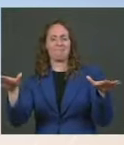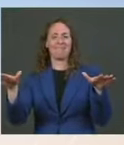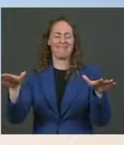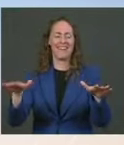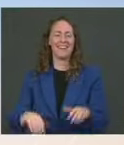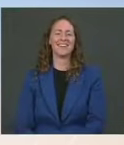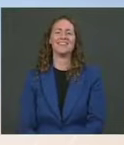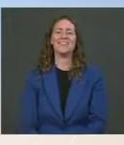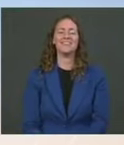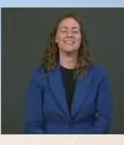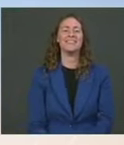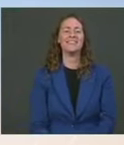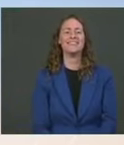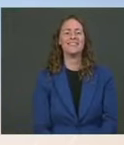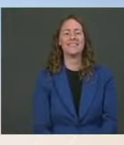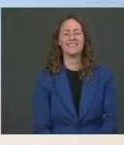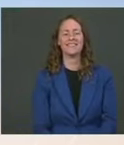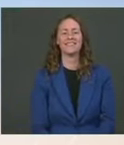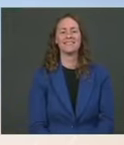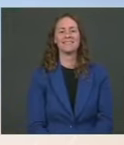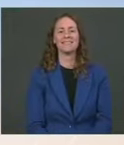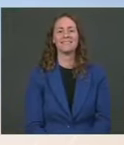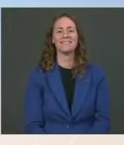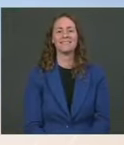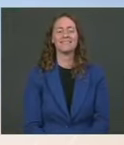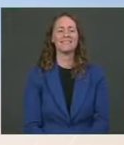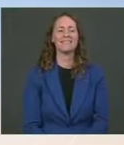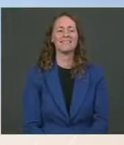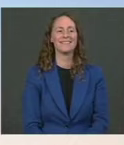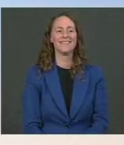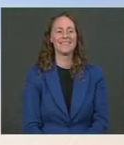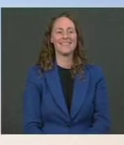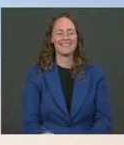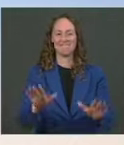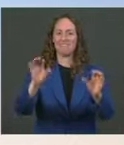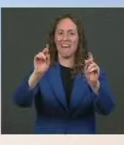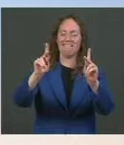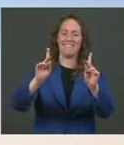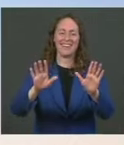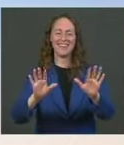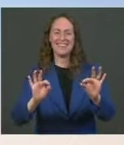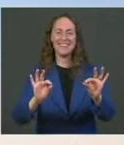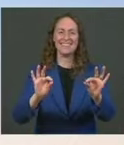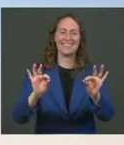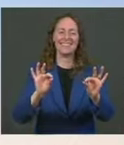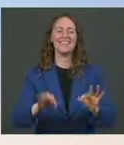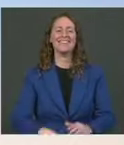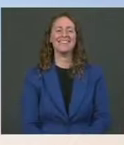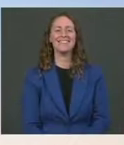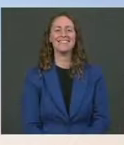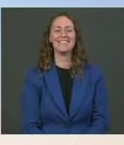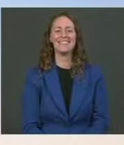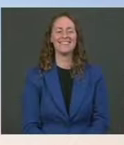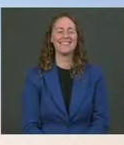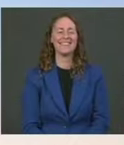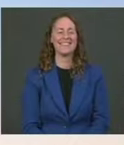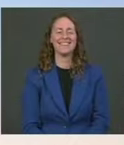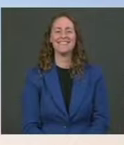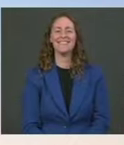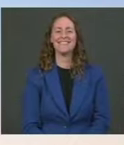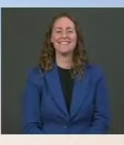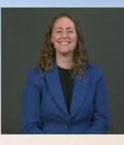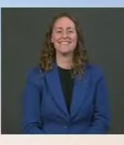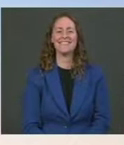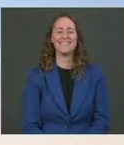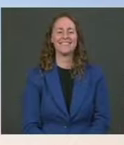My phone has something to say about that. Ms. Okay, it's okay. No worries. Thanks, Jen. Ms. I didn't